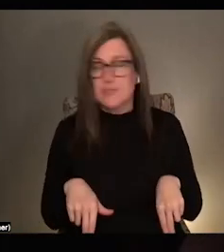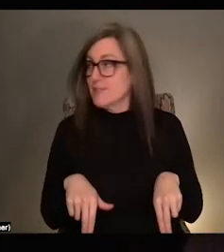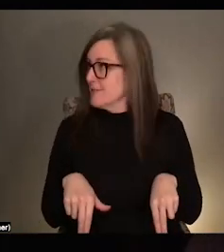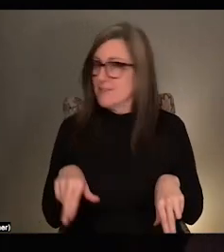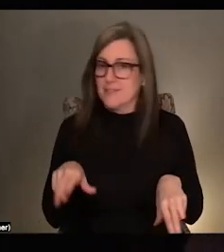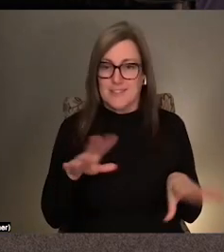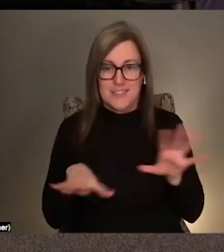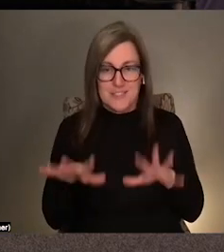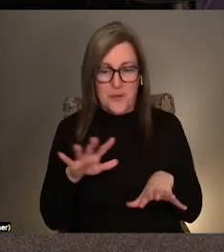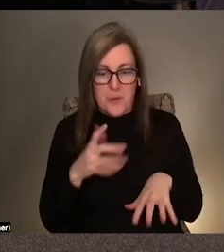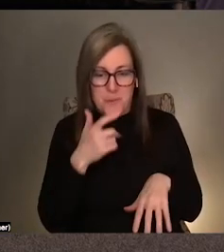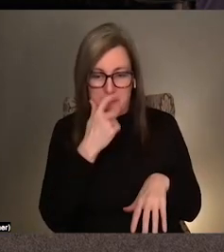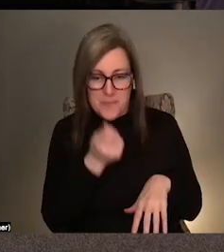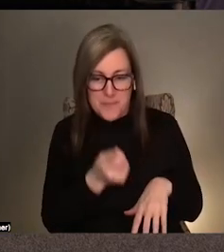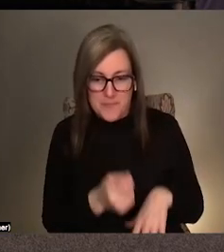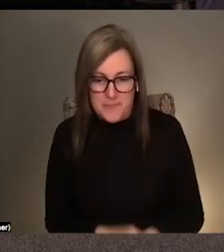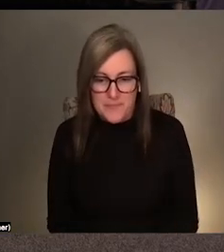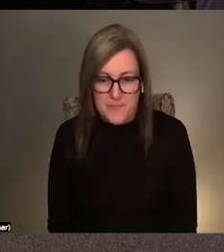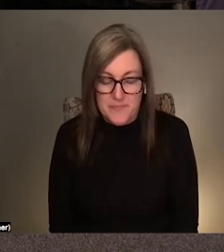-hmm. Um,